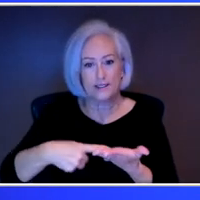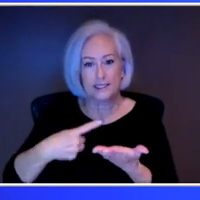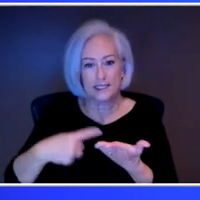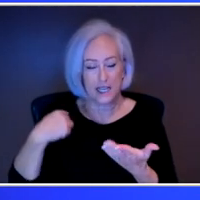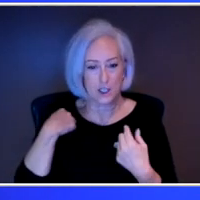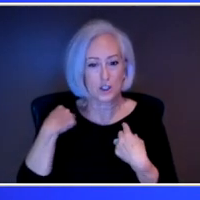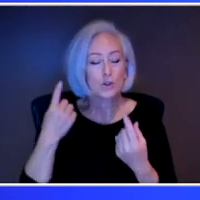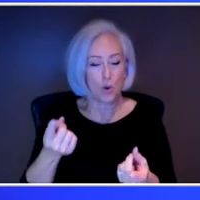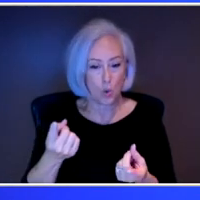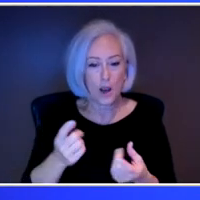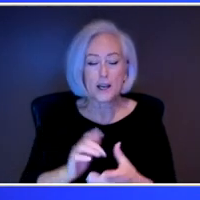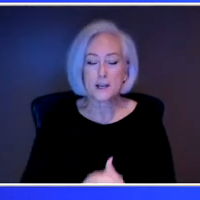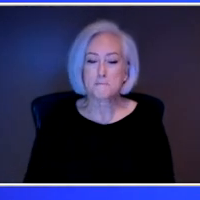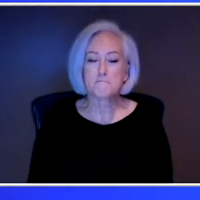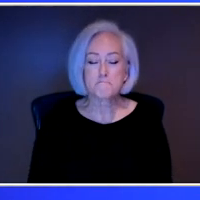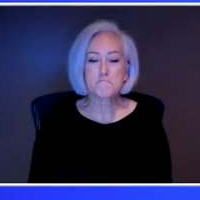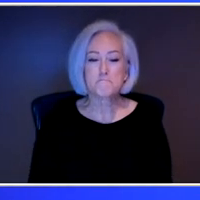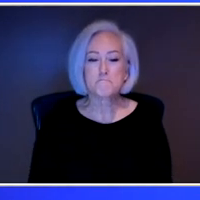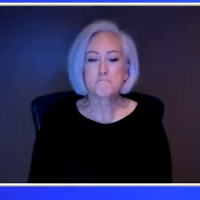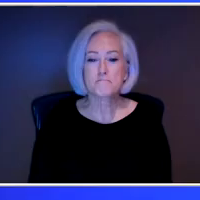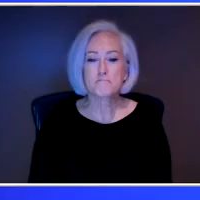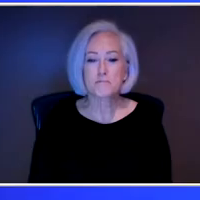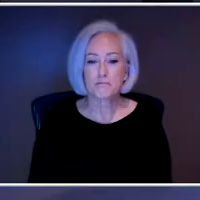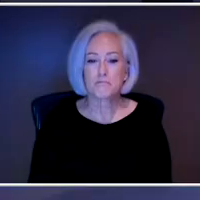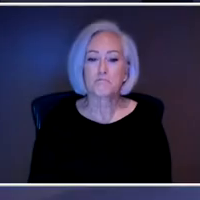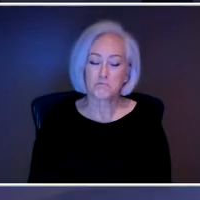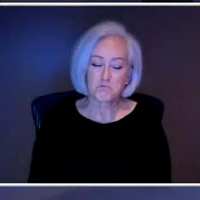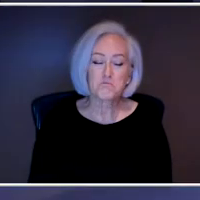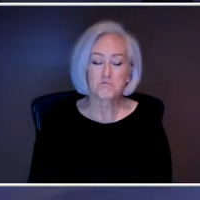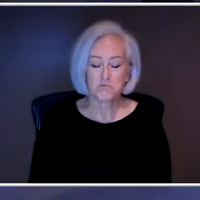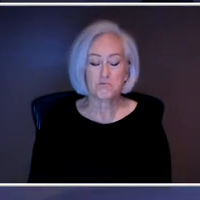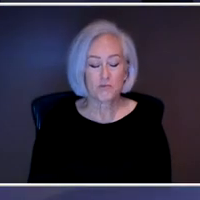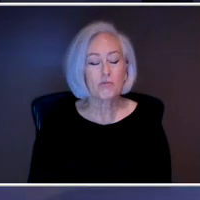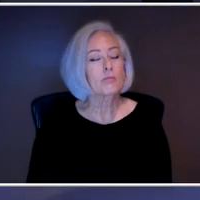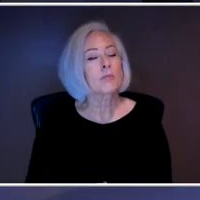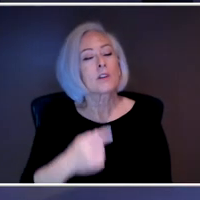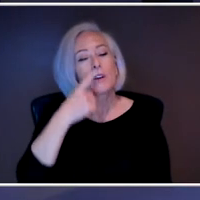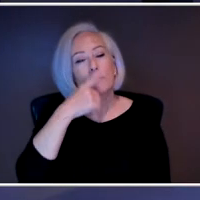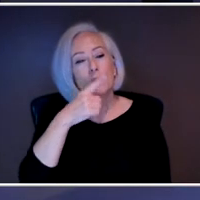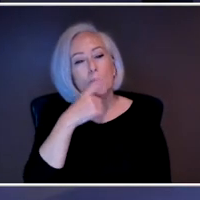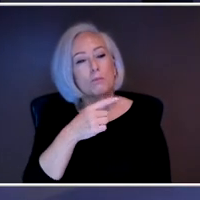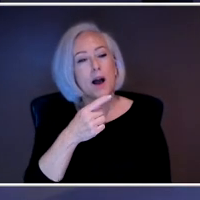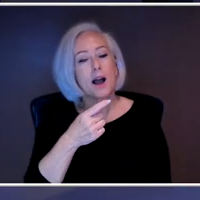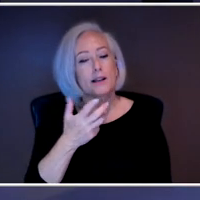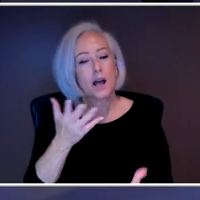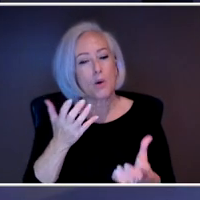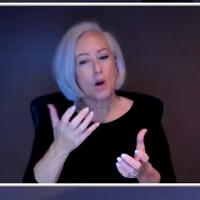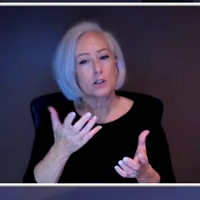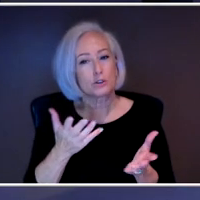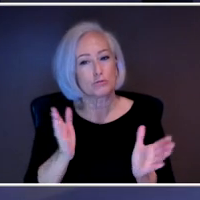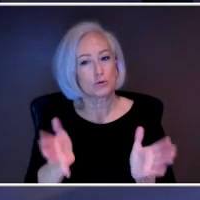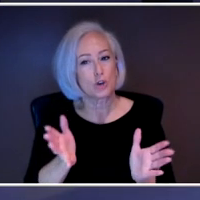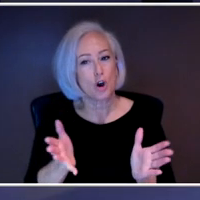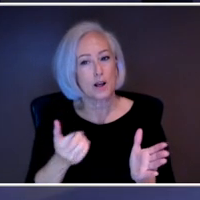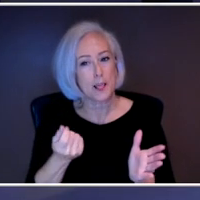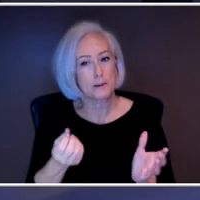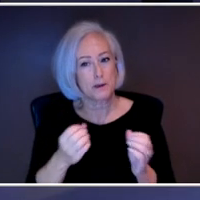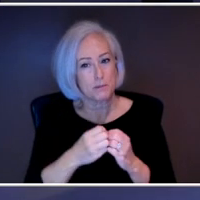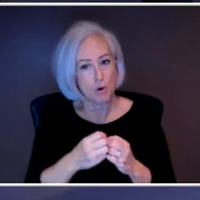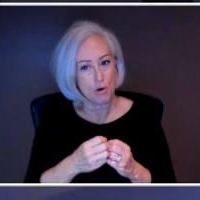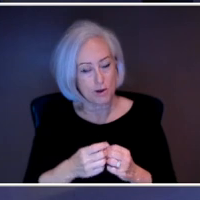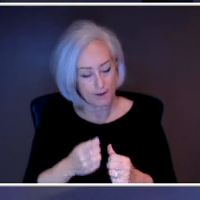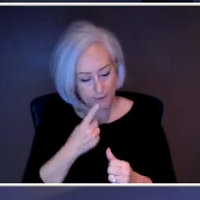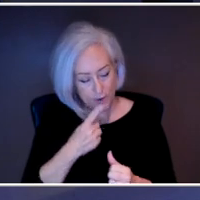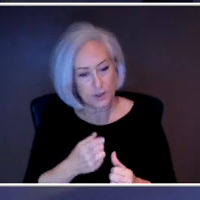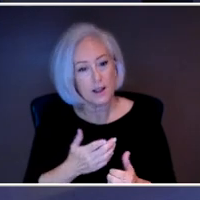yeah. Okay. And we're going to talk a little bit more about that. And, again, I just want to take a moment to say I appreciate you being here to share this. Thank you.